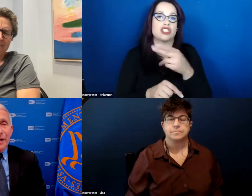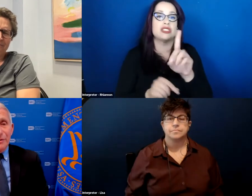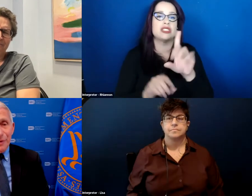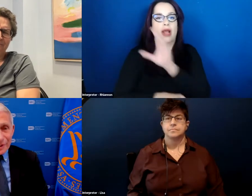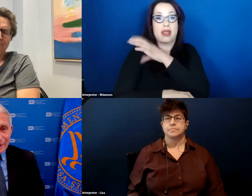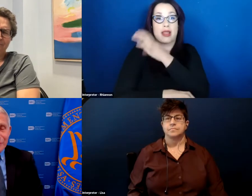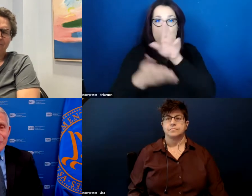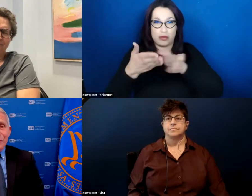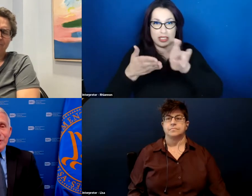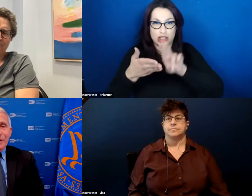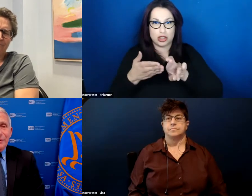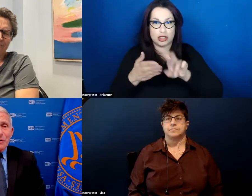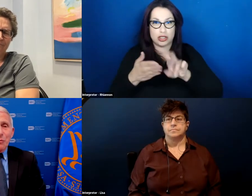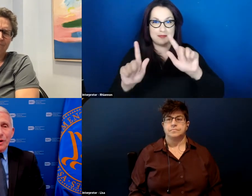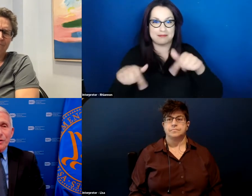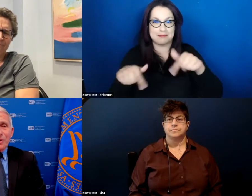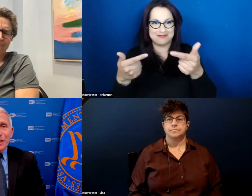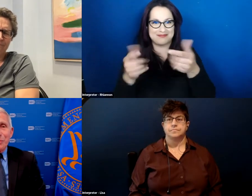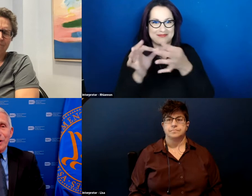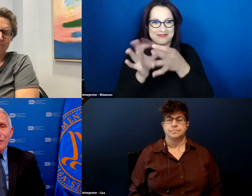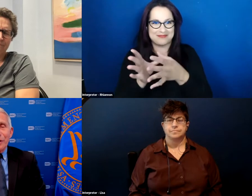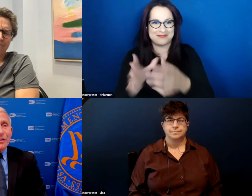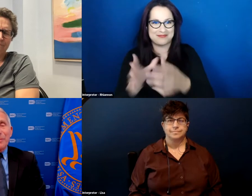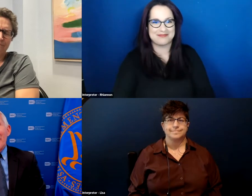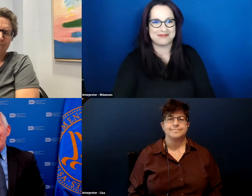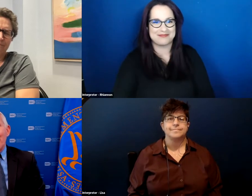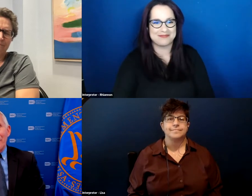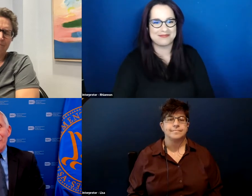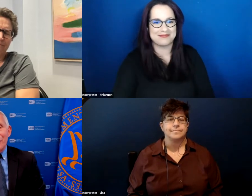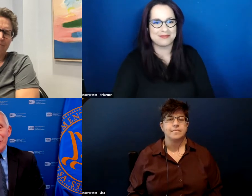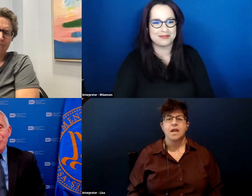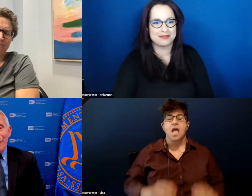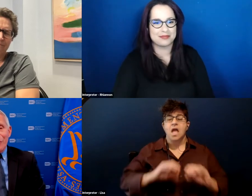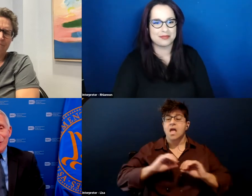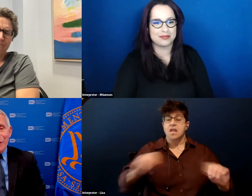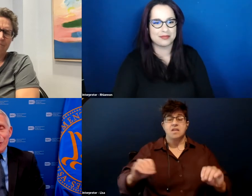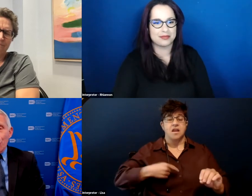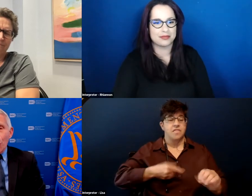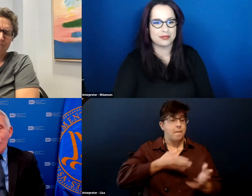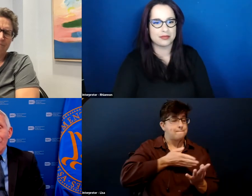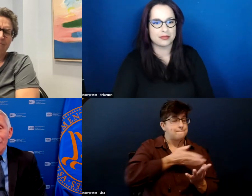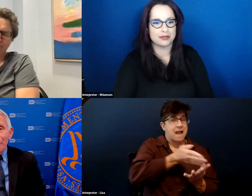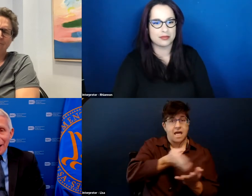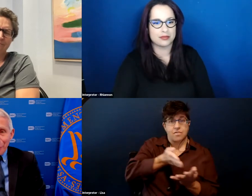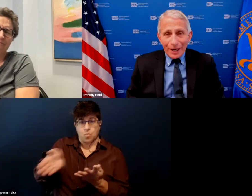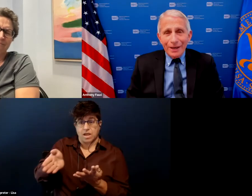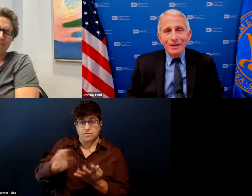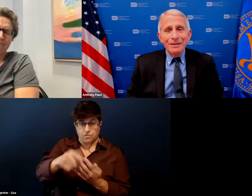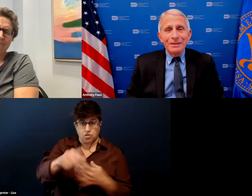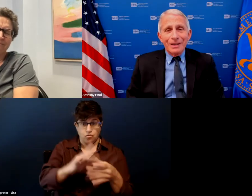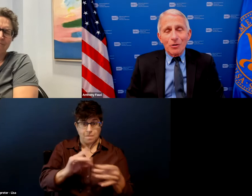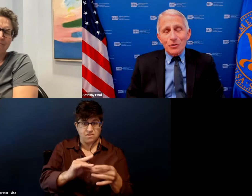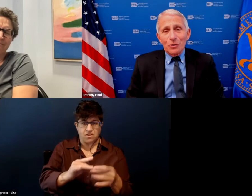um it really is um one of those things what none of the pathways that you mentioned is the wrong pathway